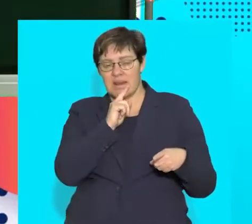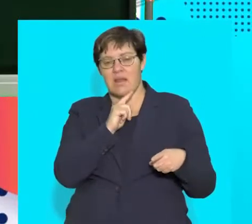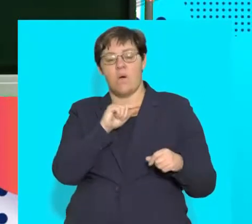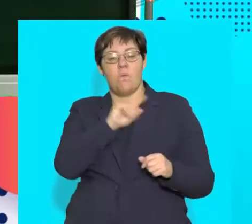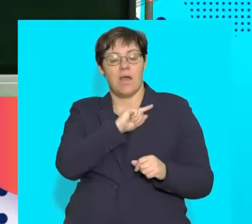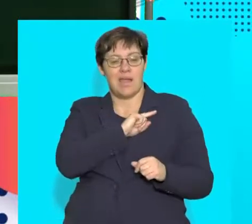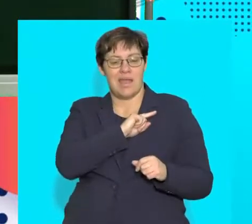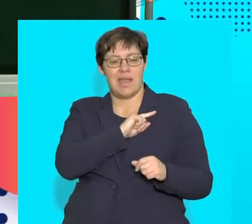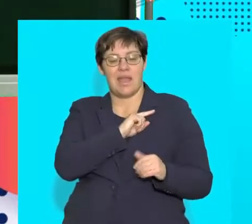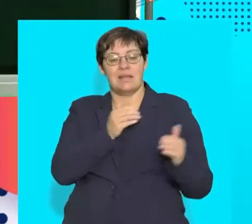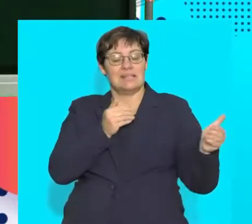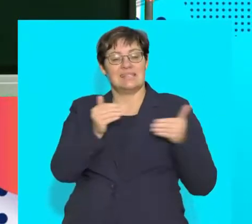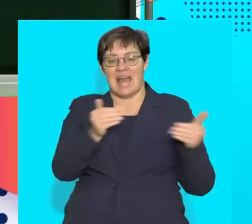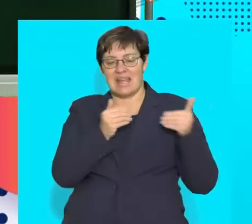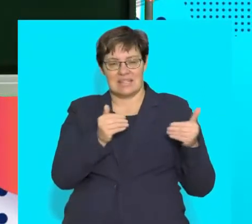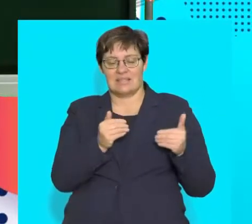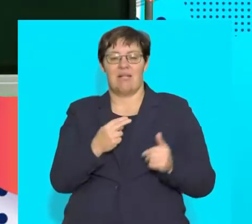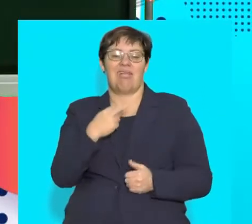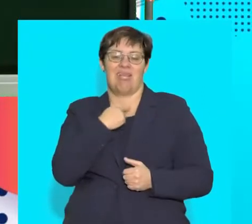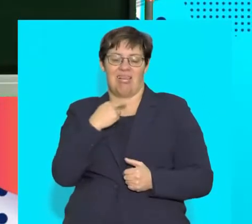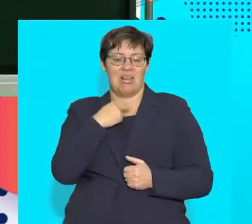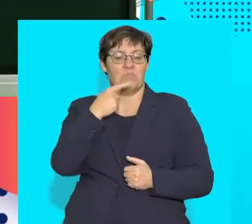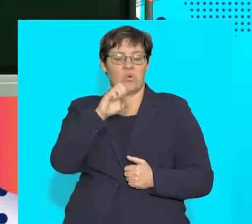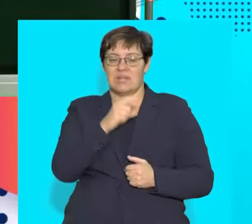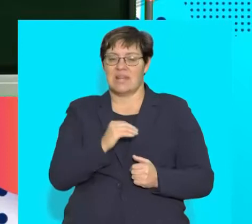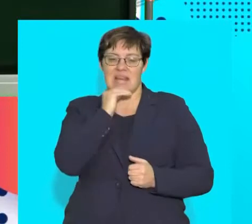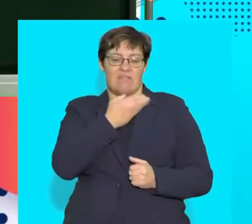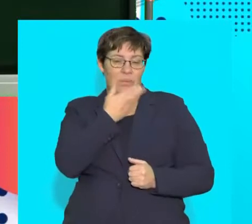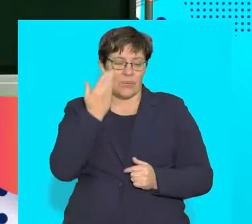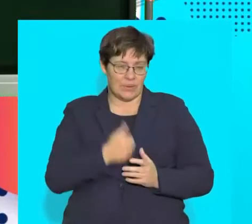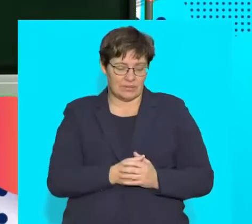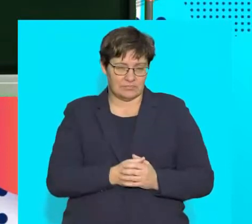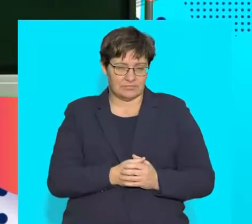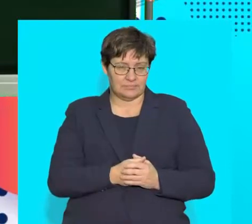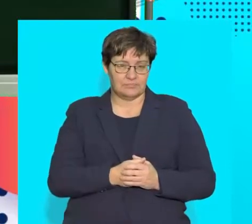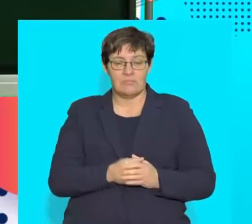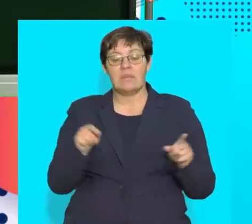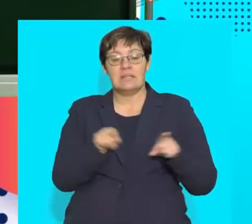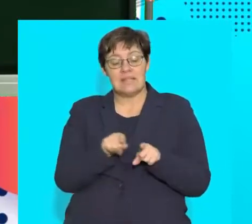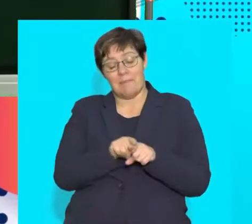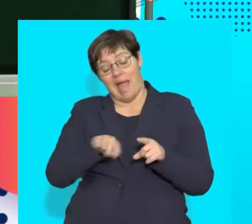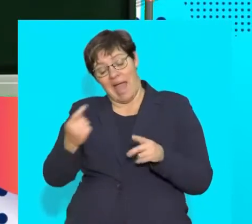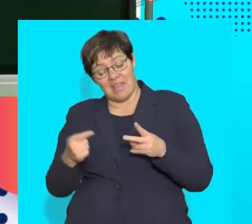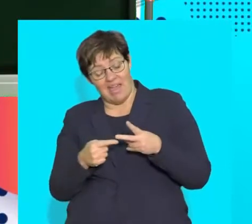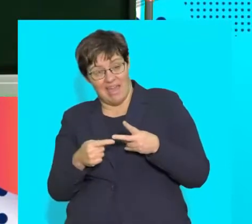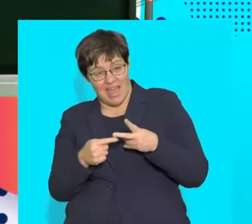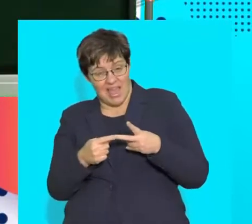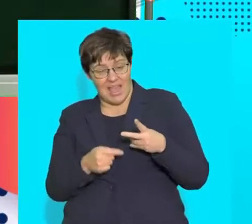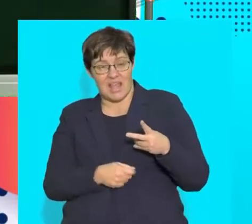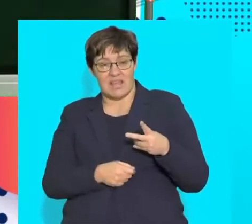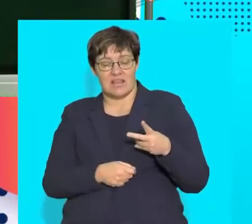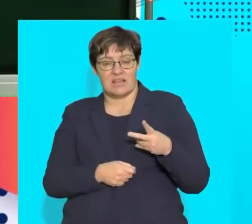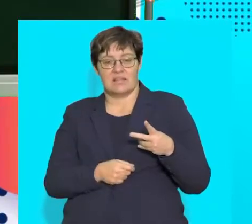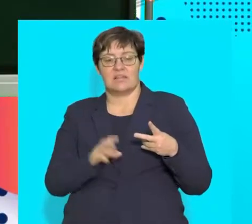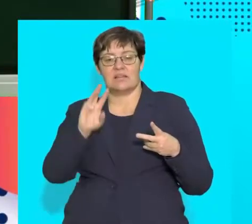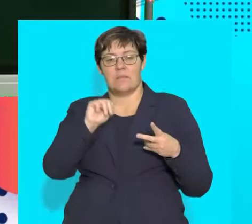disorder which is a diet that is lacking in proteins. We also know that another type of disorder